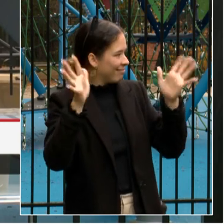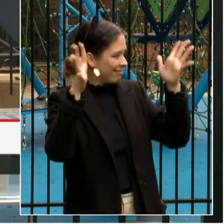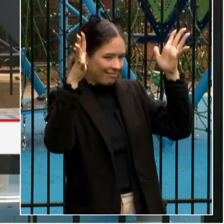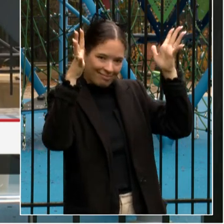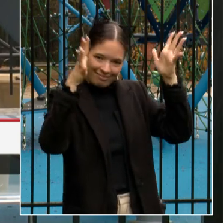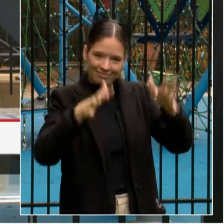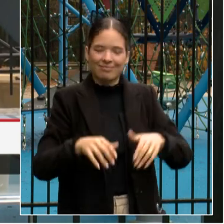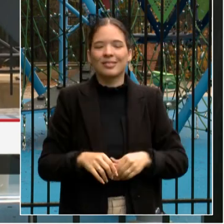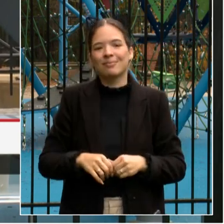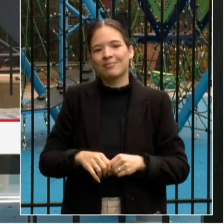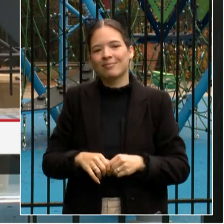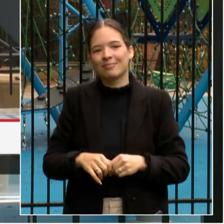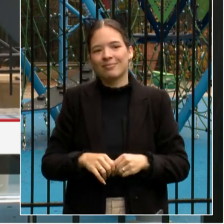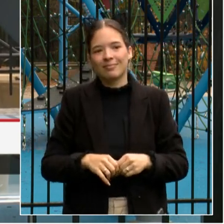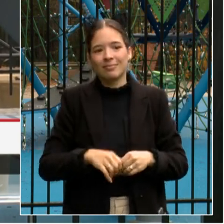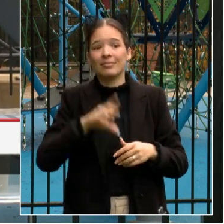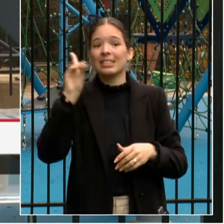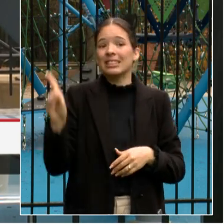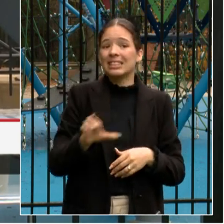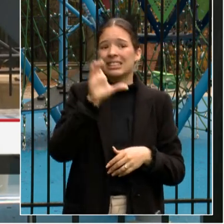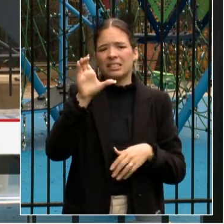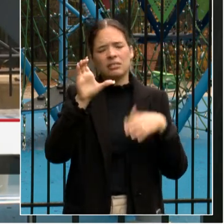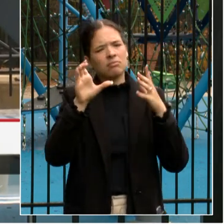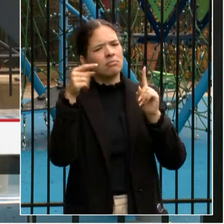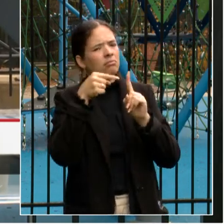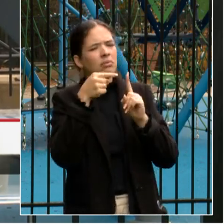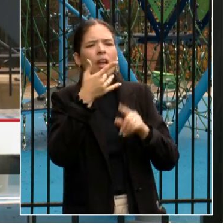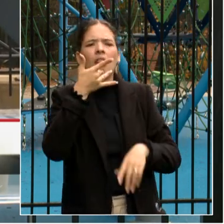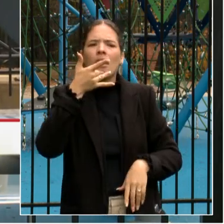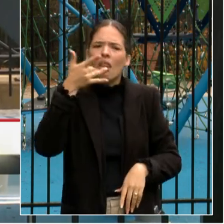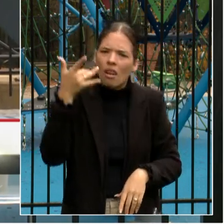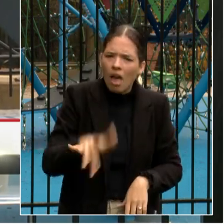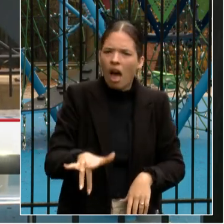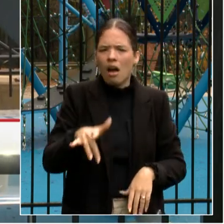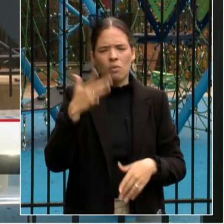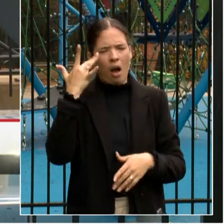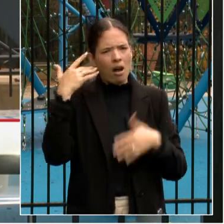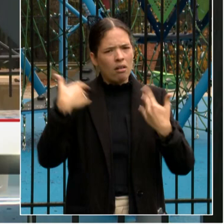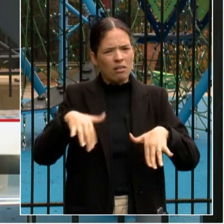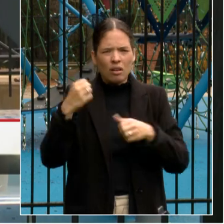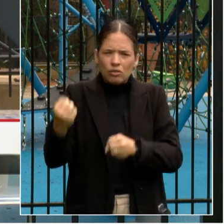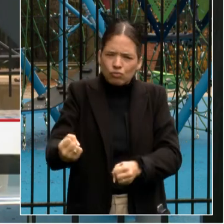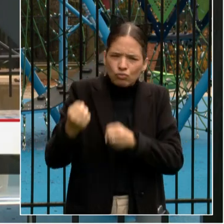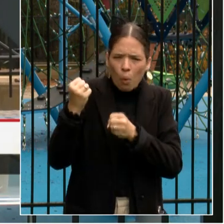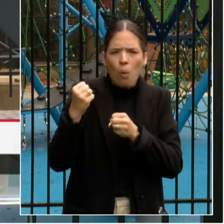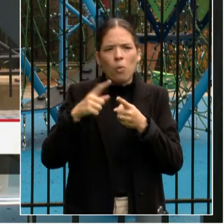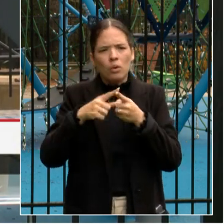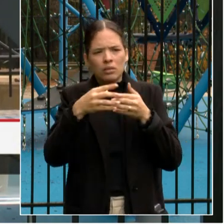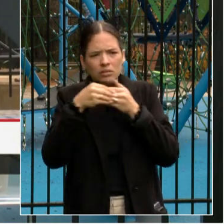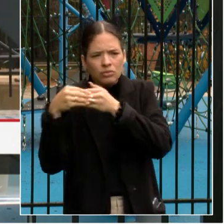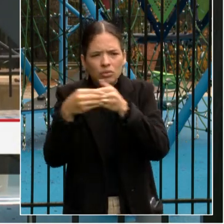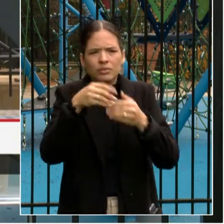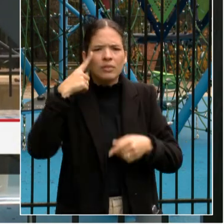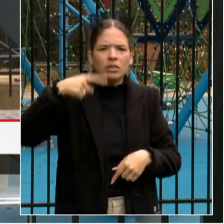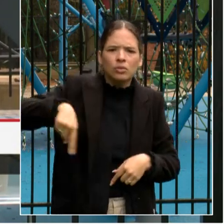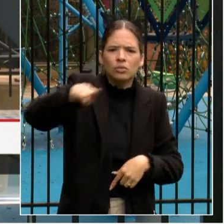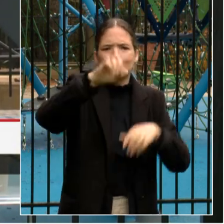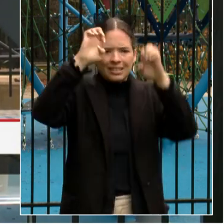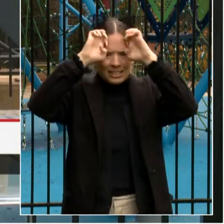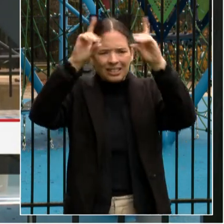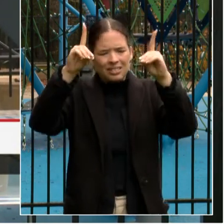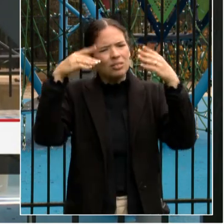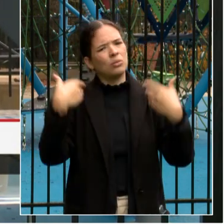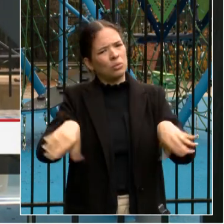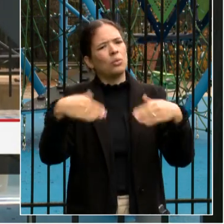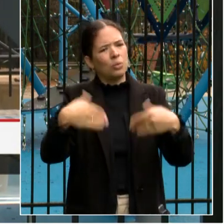our city is fortunate to have such a strong leaders and advocates for public education. And before I